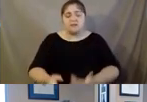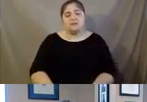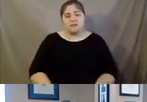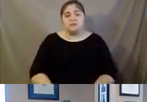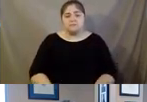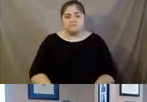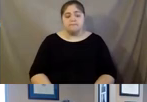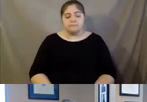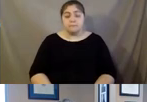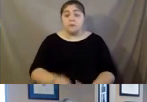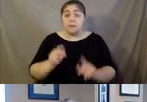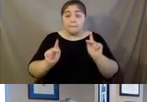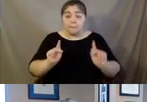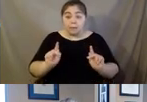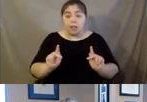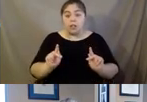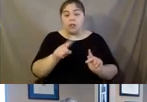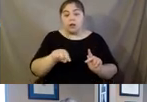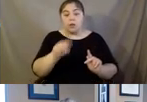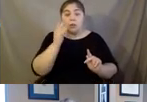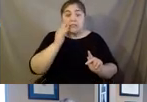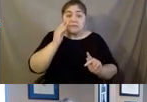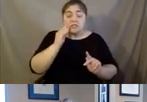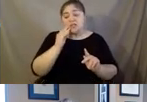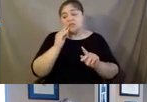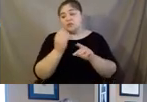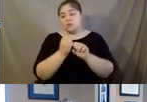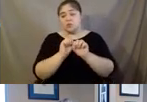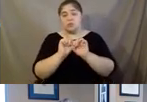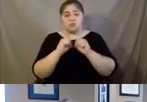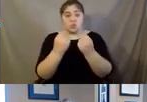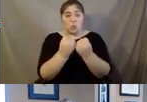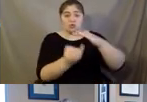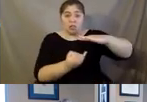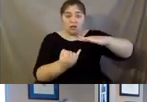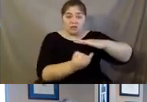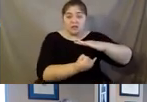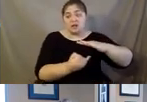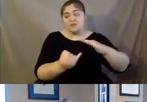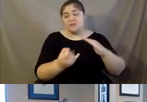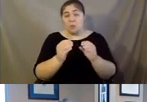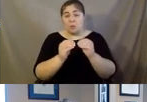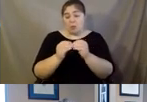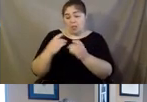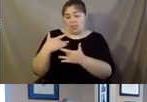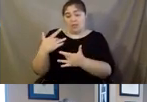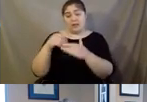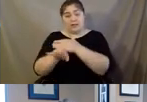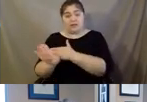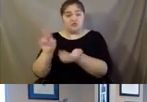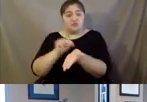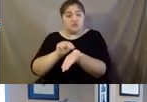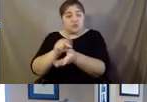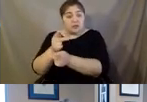You know, people who are experiencing social isolation are more likely to enter nursing care or